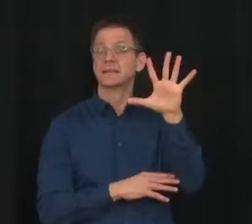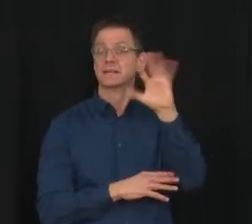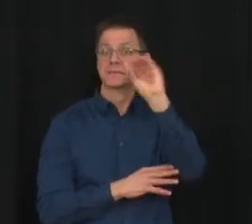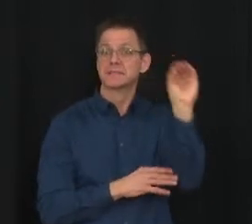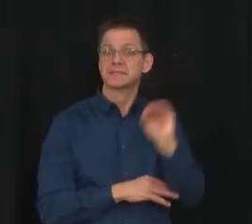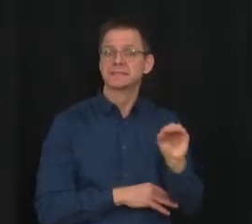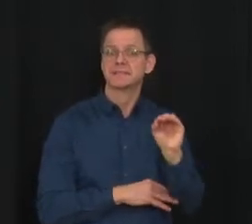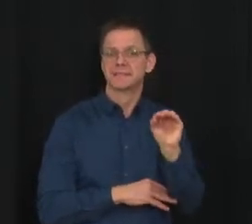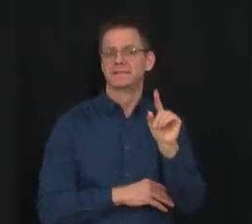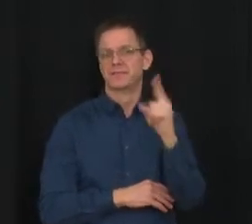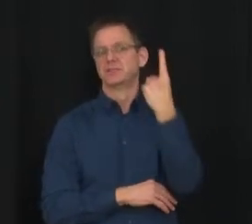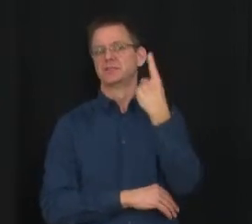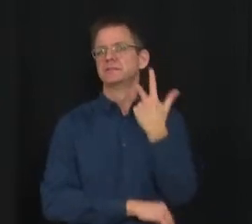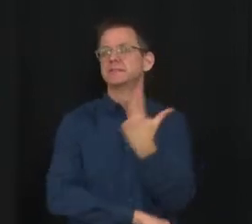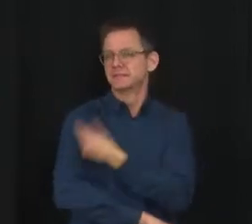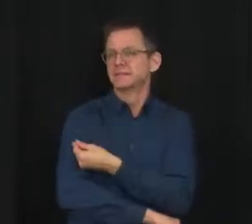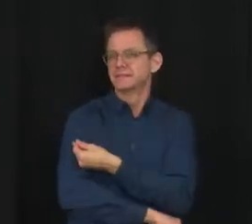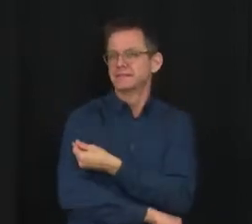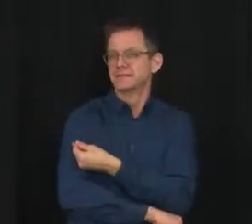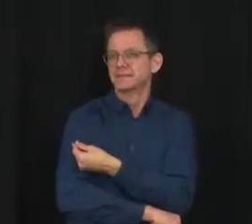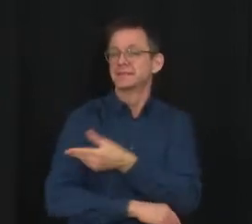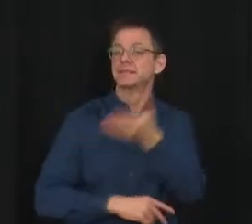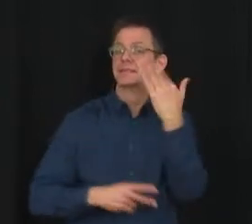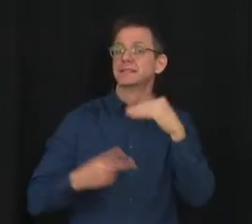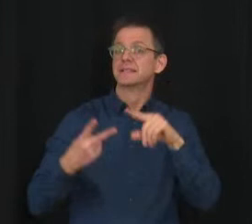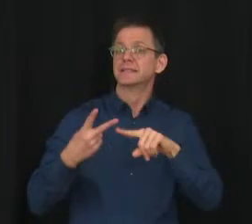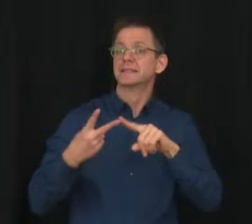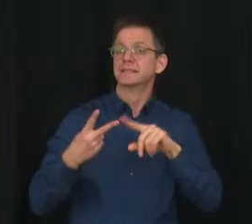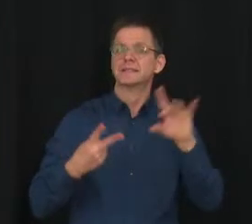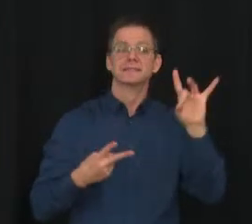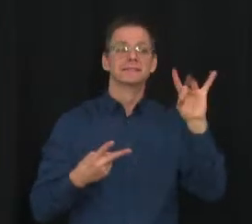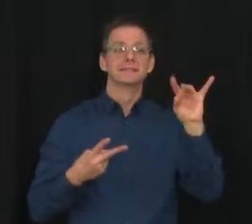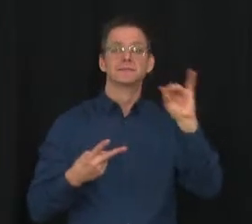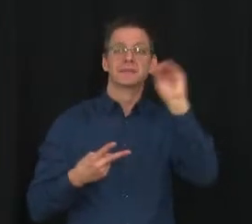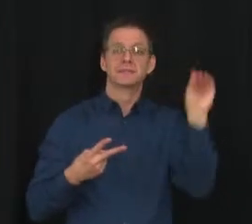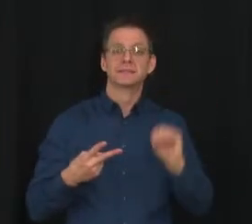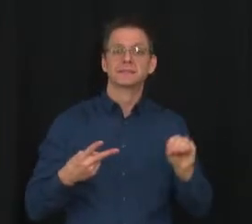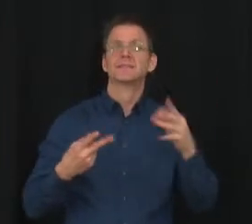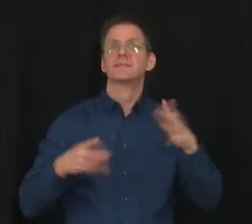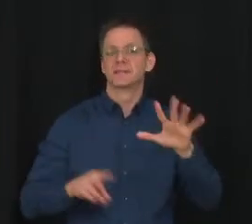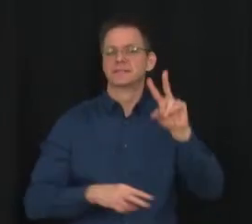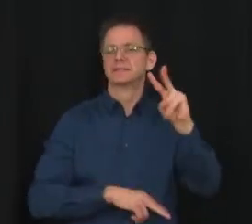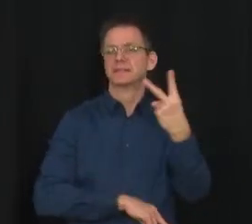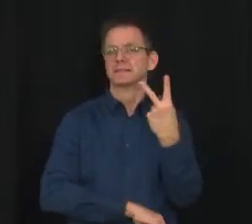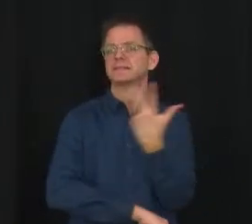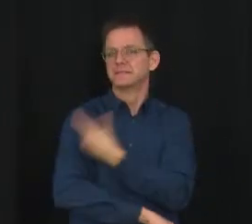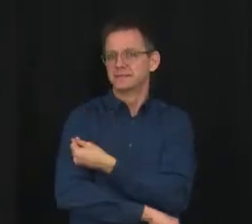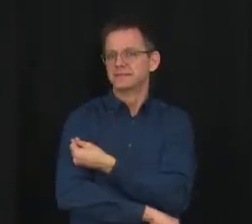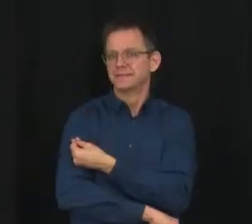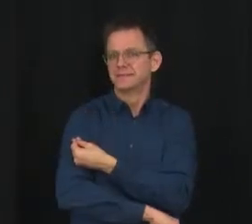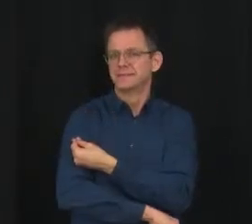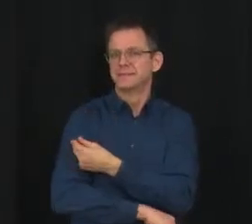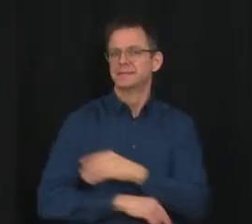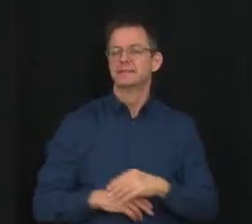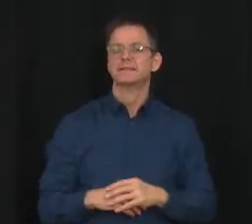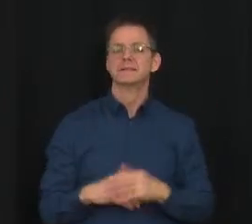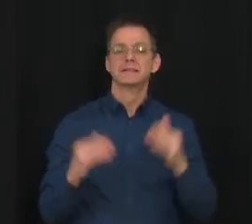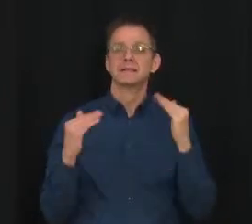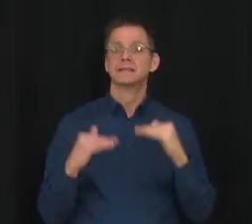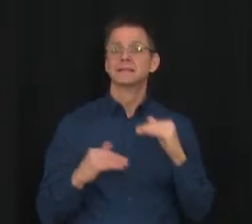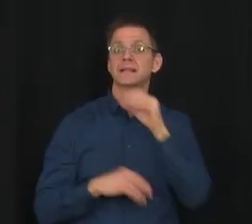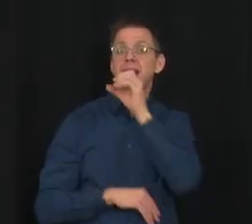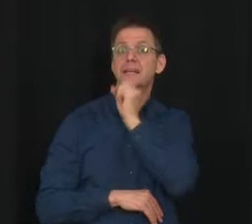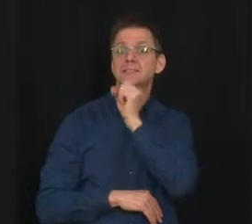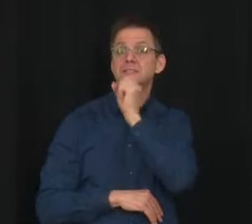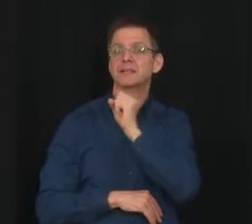While children between 5 and 11 have only been eligible for vaccine since late November, 37% have already received at least